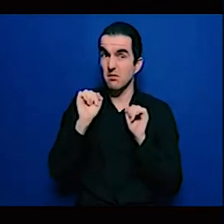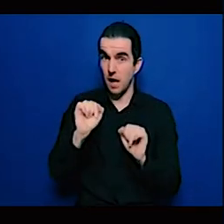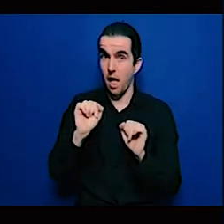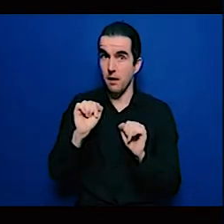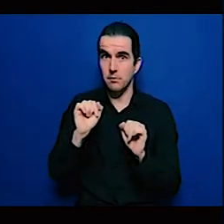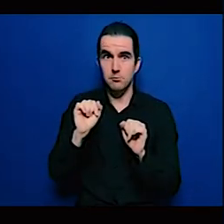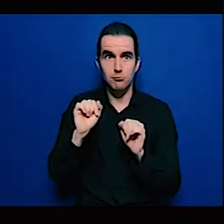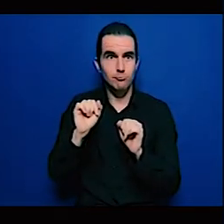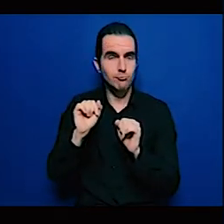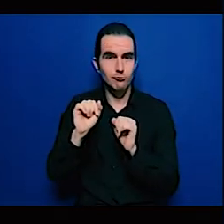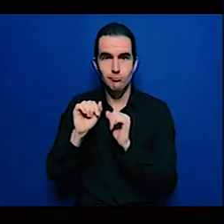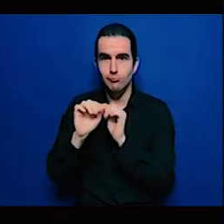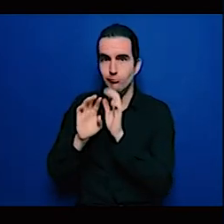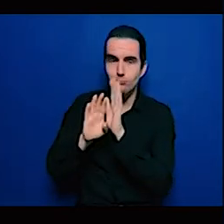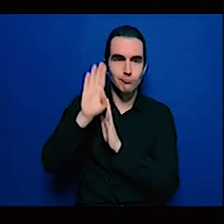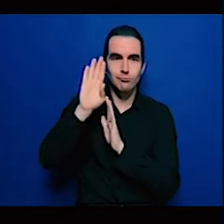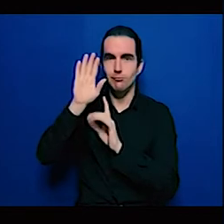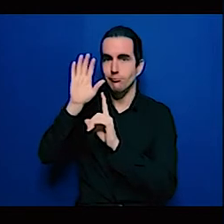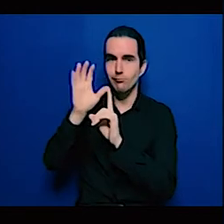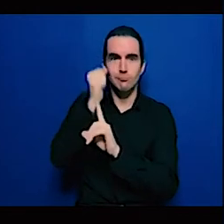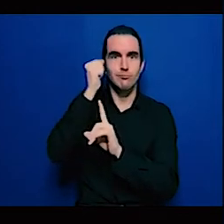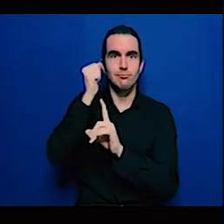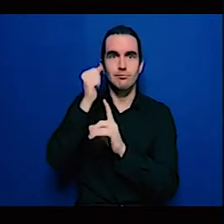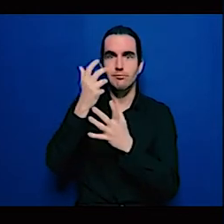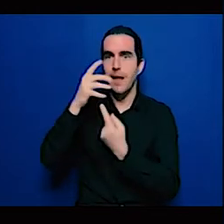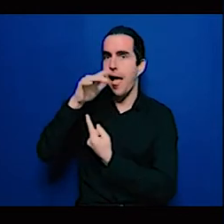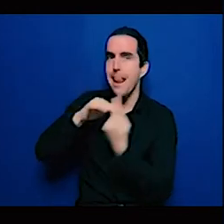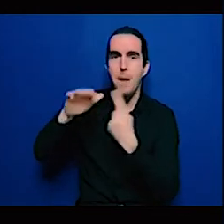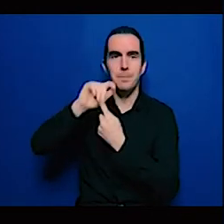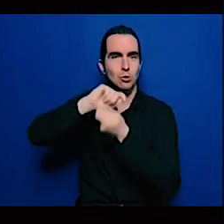the point that I wanted to share thank you thank you so much sorry